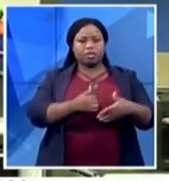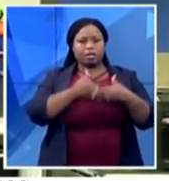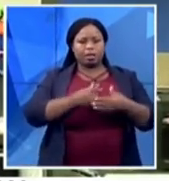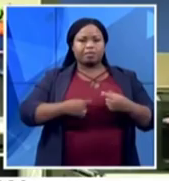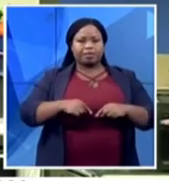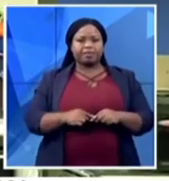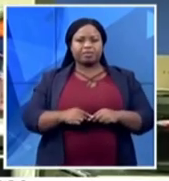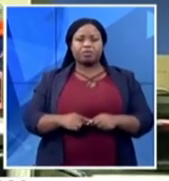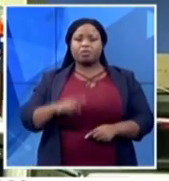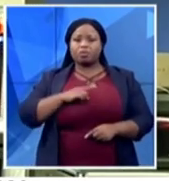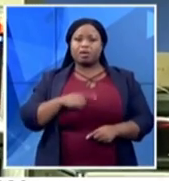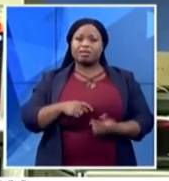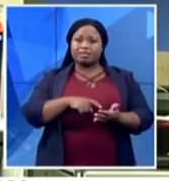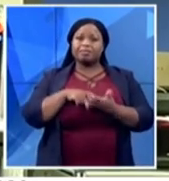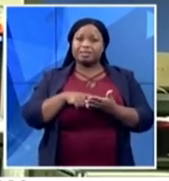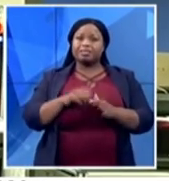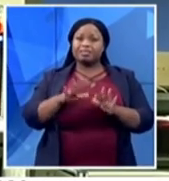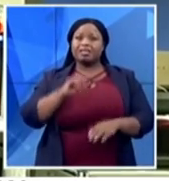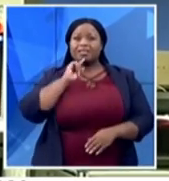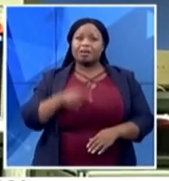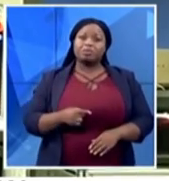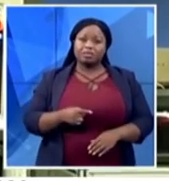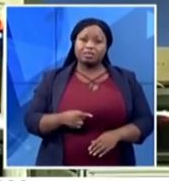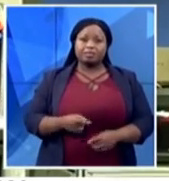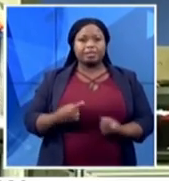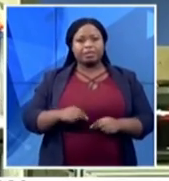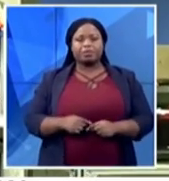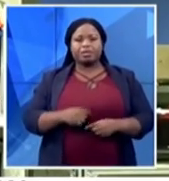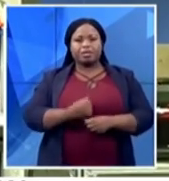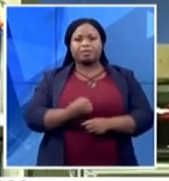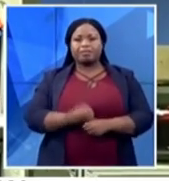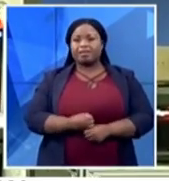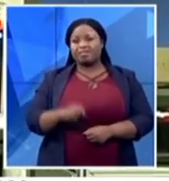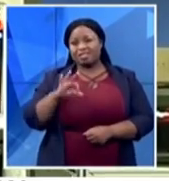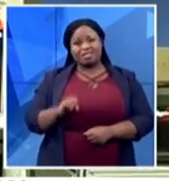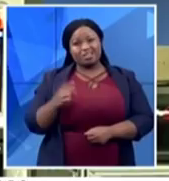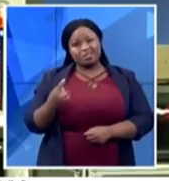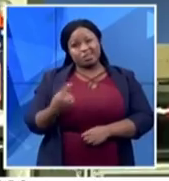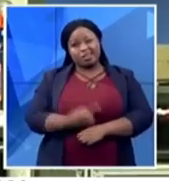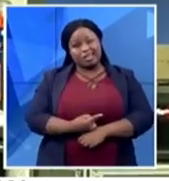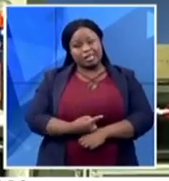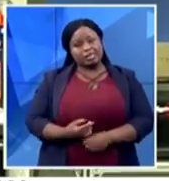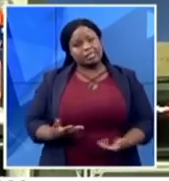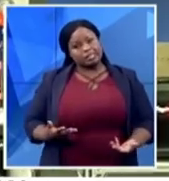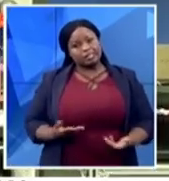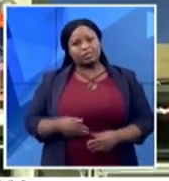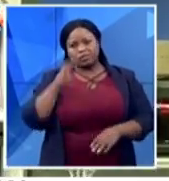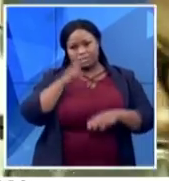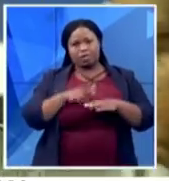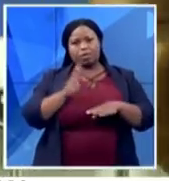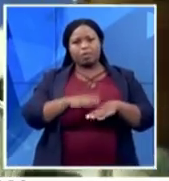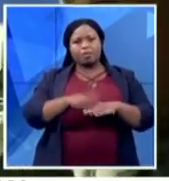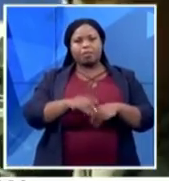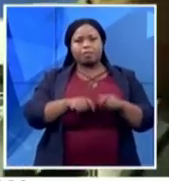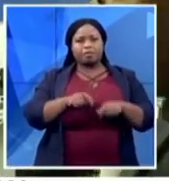and we can only produce about 30 a day. All right. So we actually need more people to, to pitch in with this as well. All right.